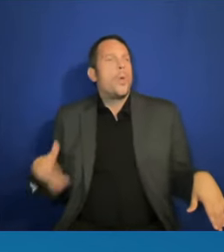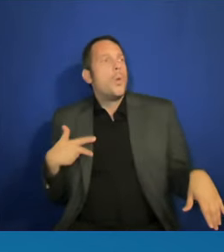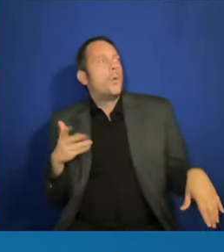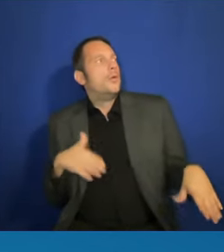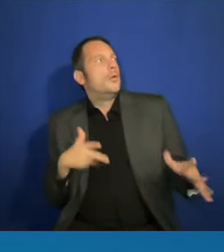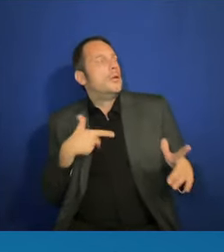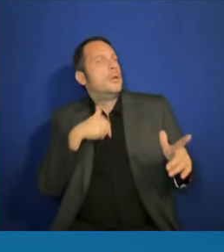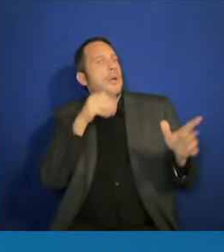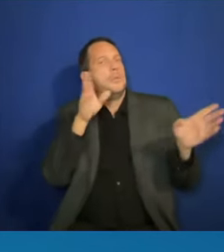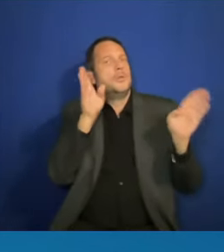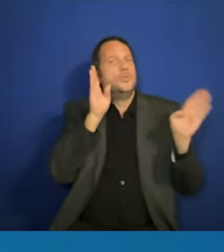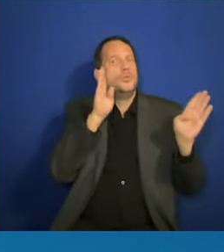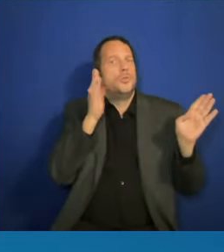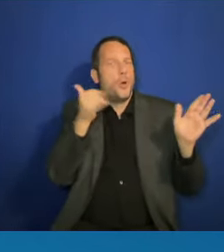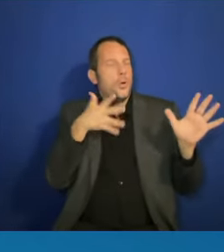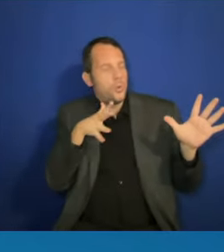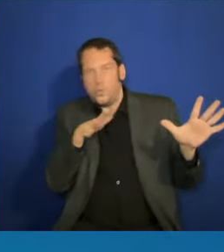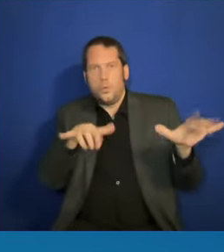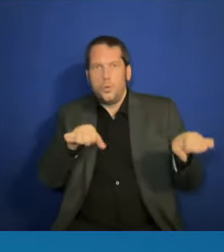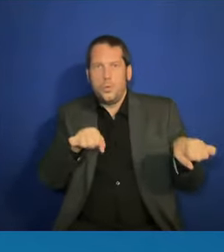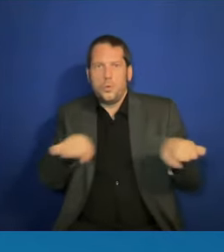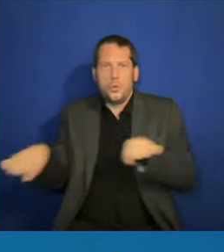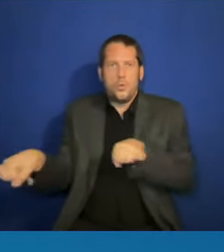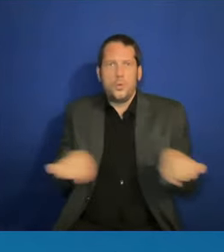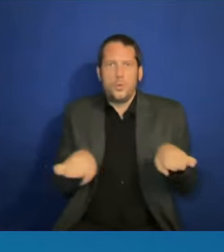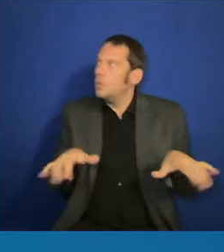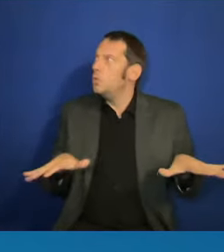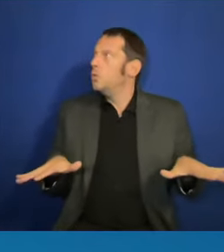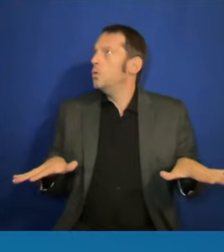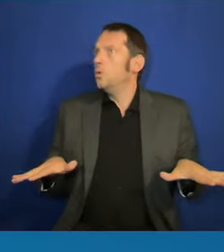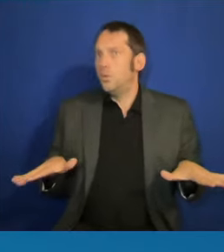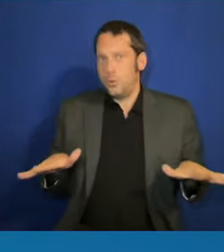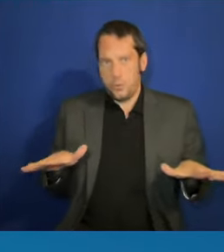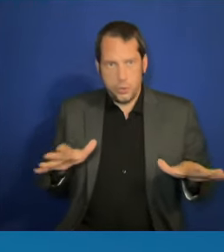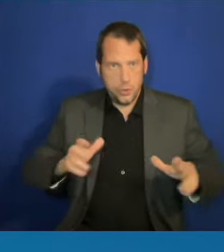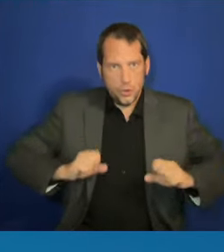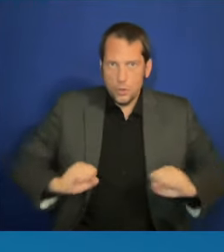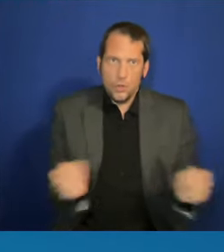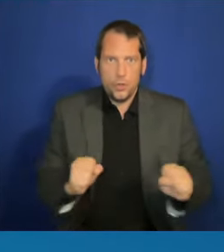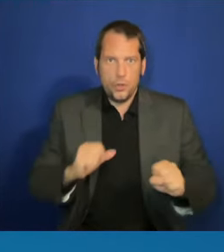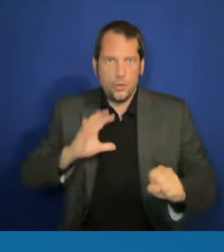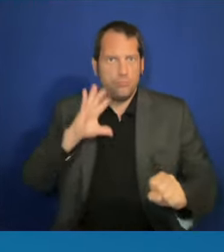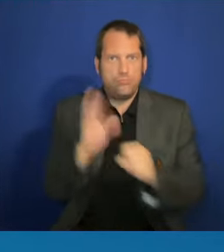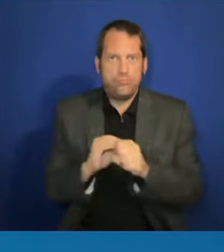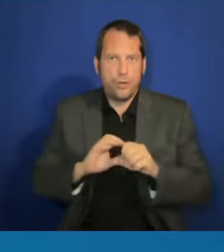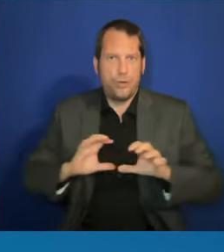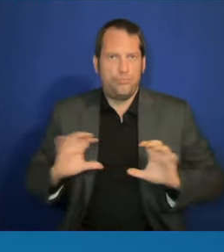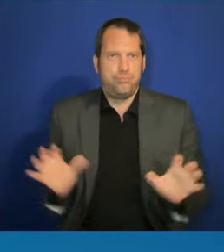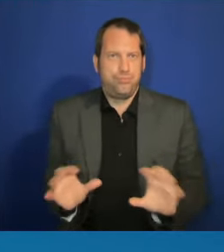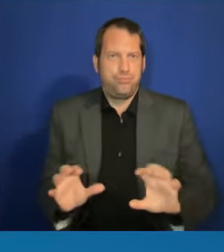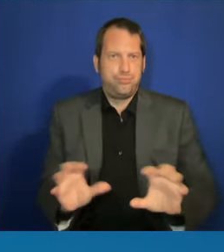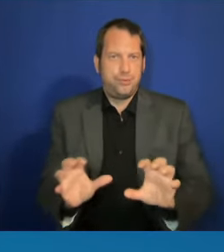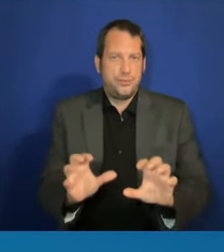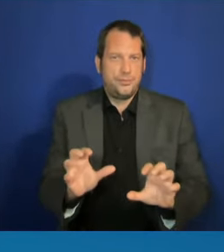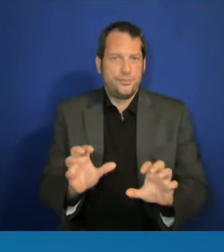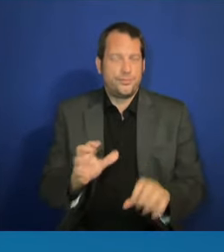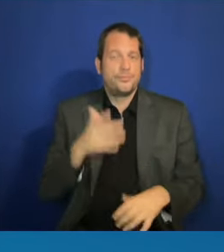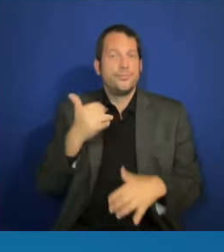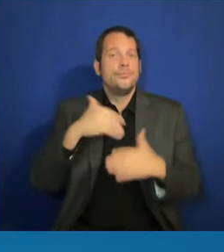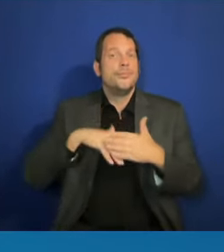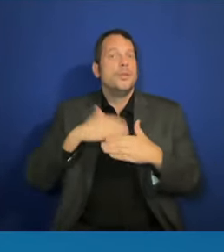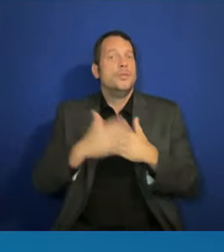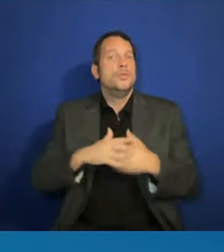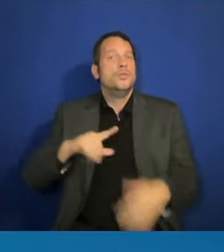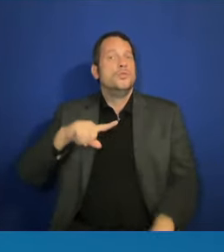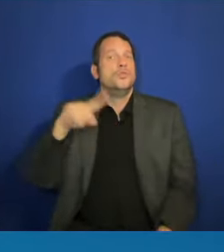in a way, it's kind of good. Now, the next question. Now, you know, business is huge for us Latinos. That's our number